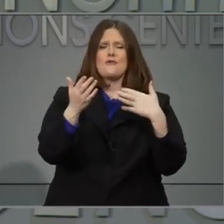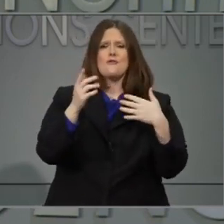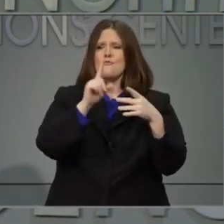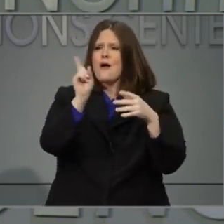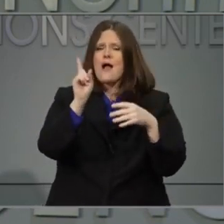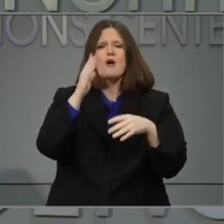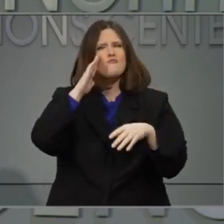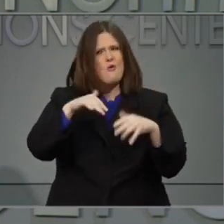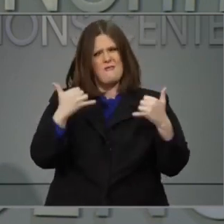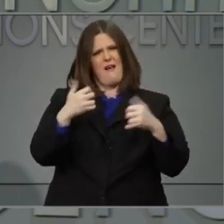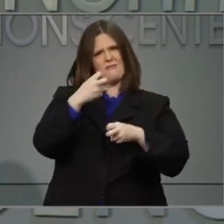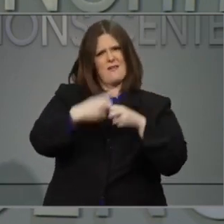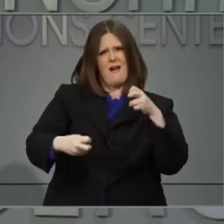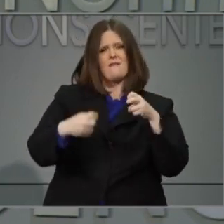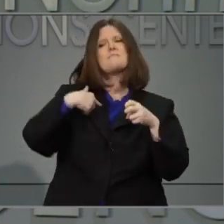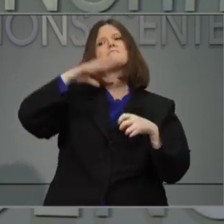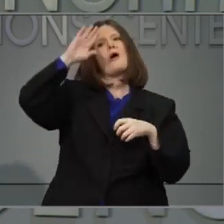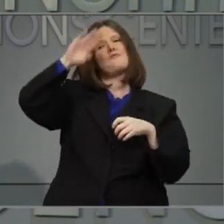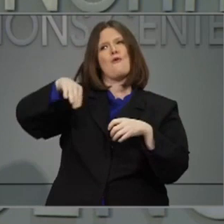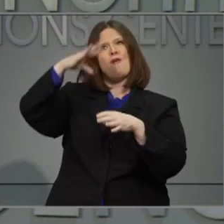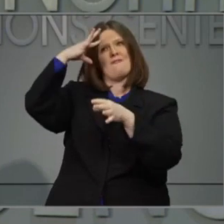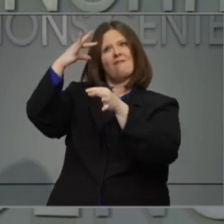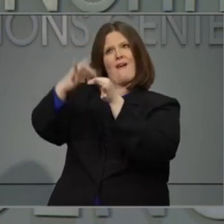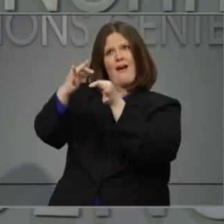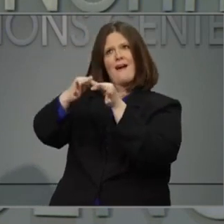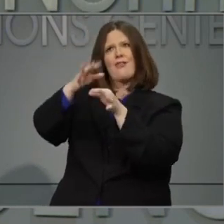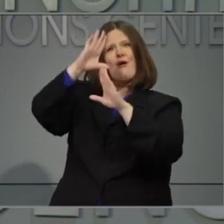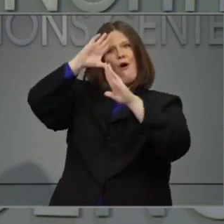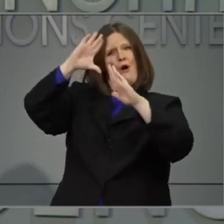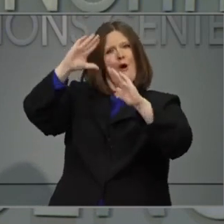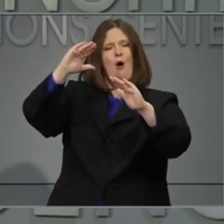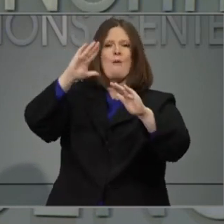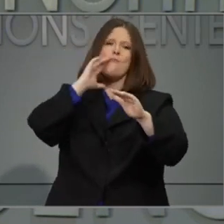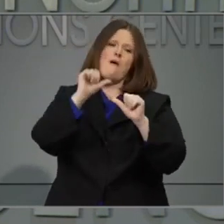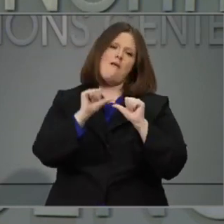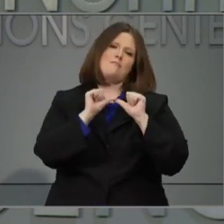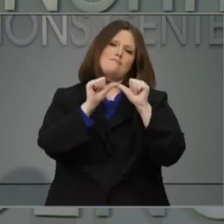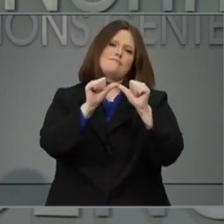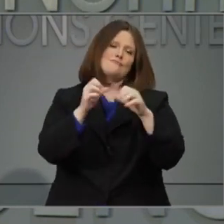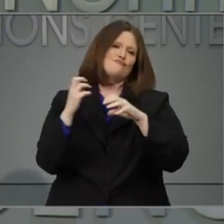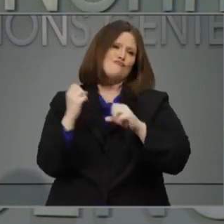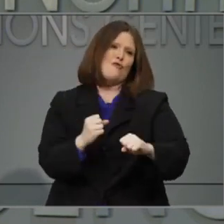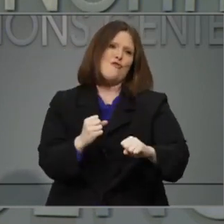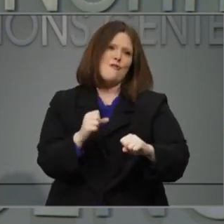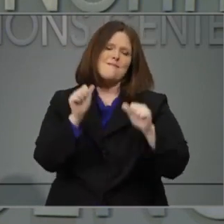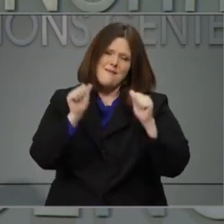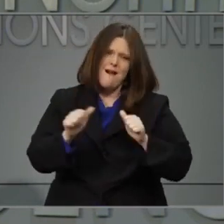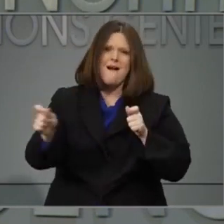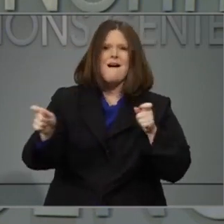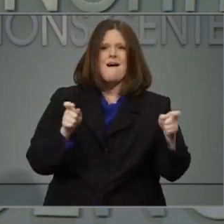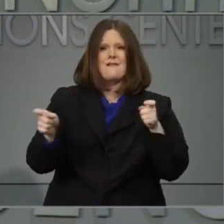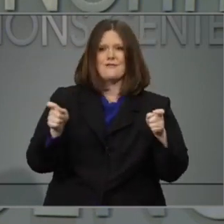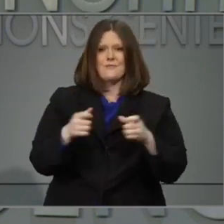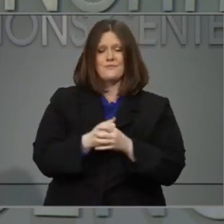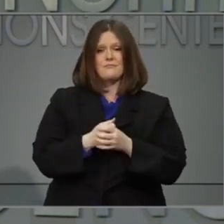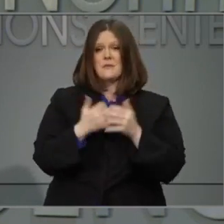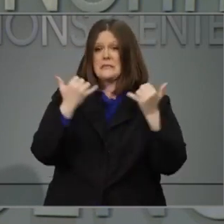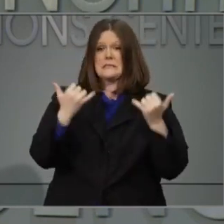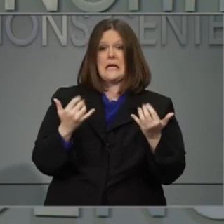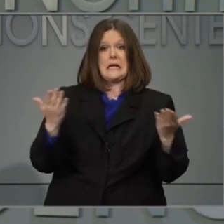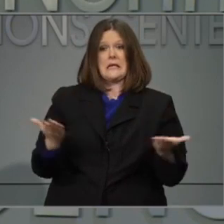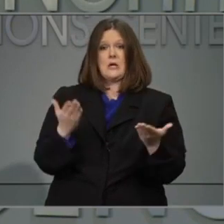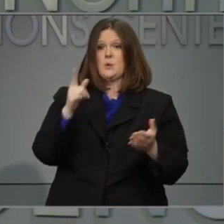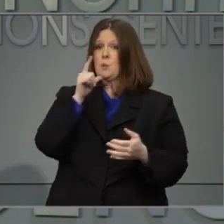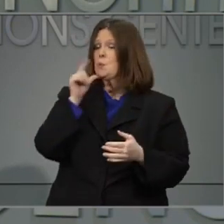hope can sustain us through even these hard times. With me today is our